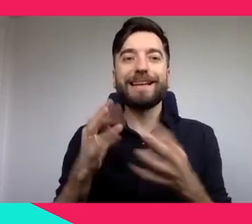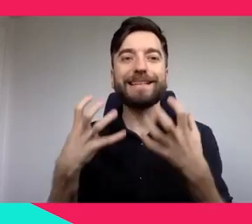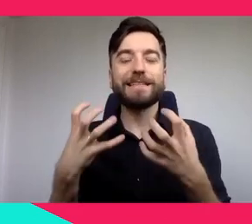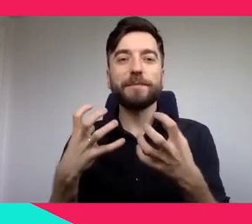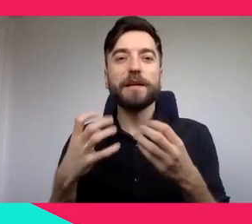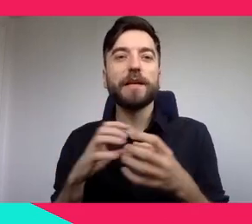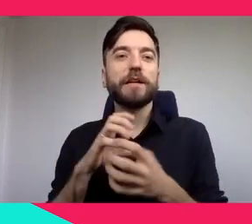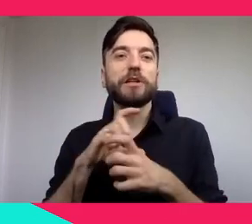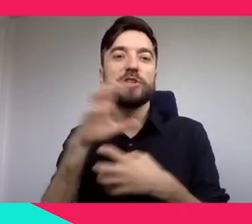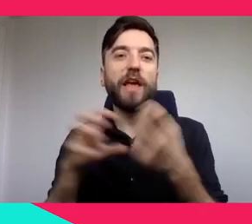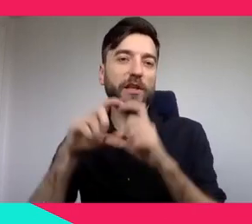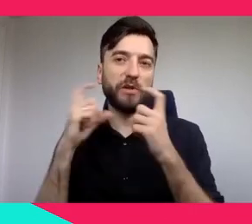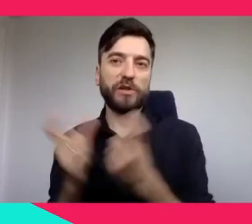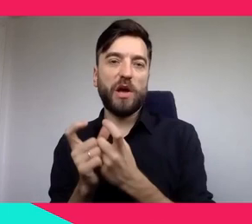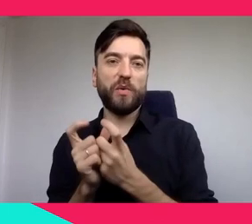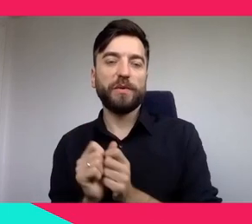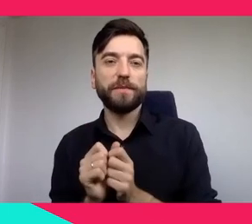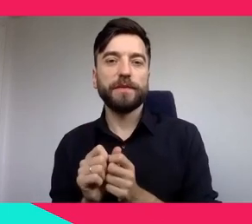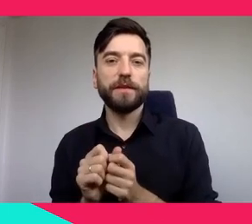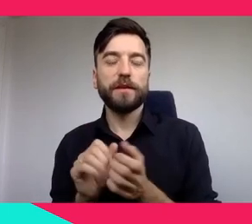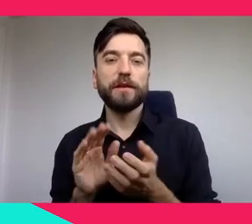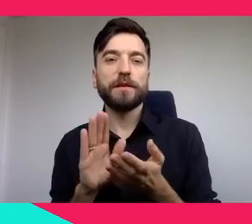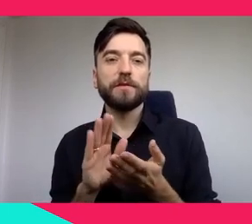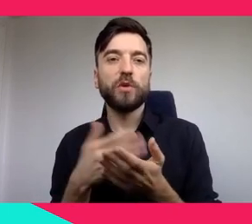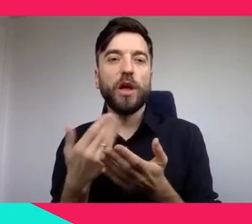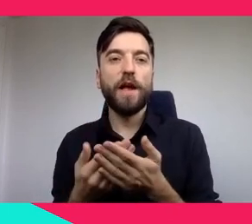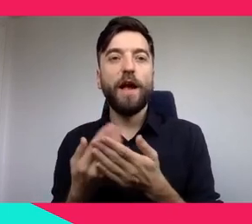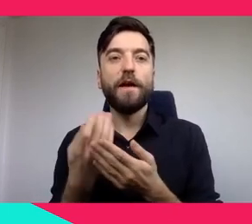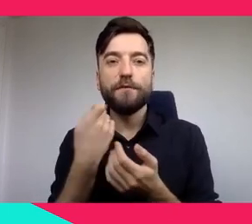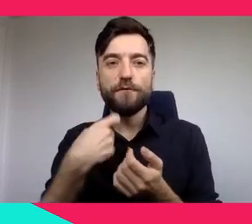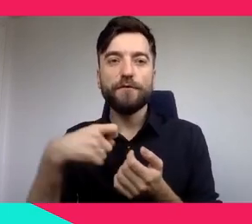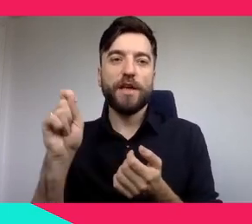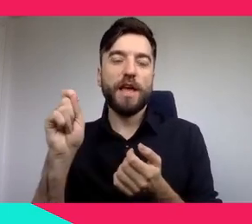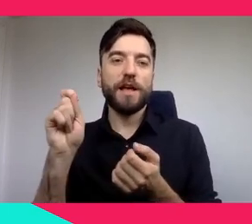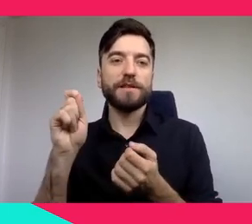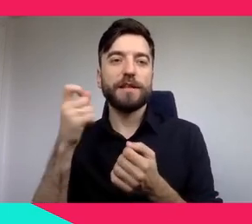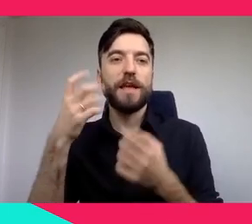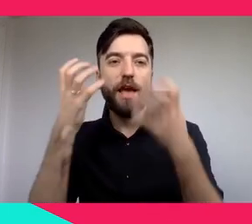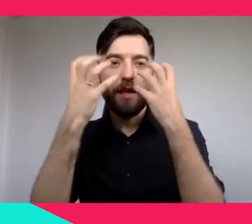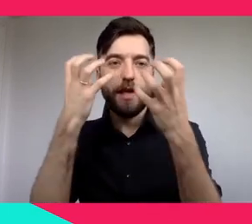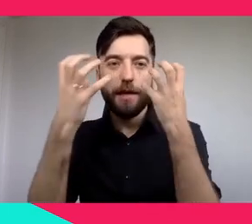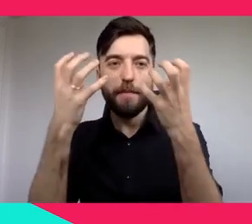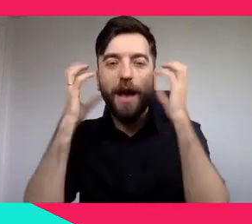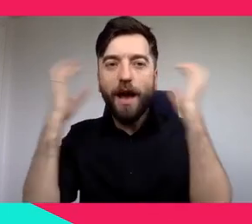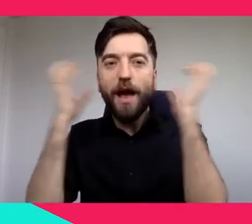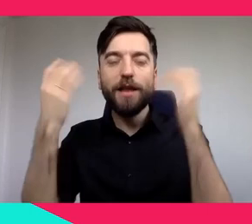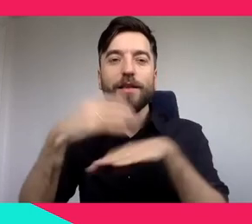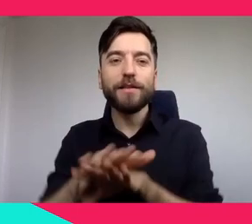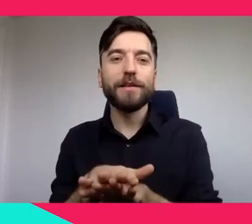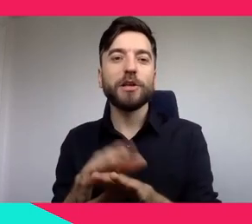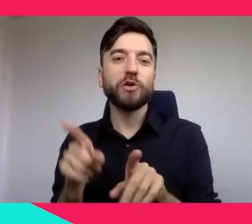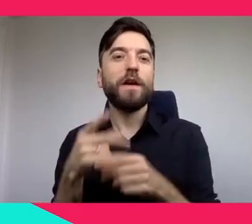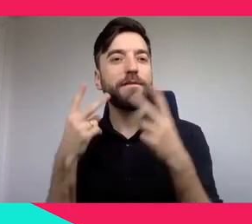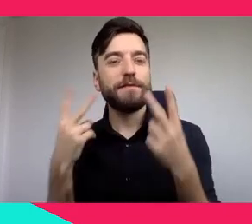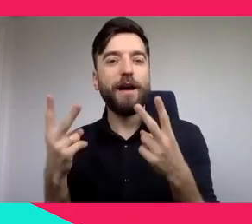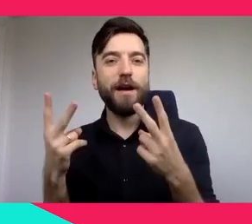got it, it's to export, to highlight and preserve our cultural heritage. It's also a way to offer